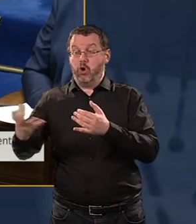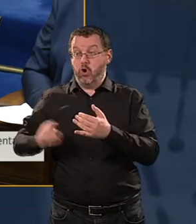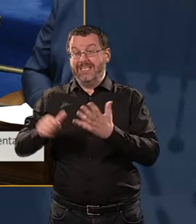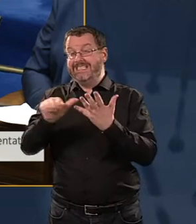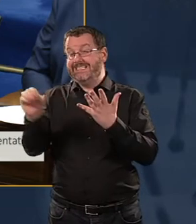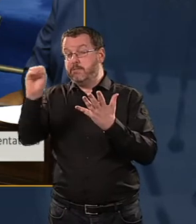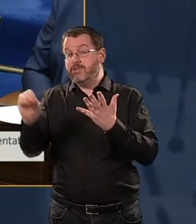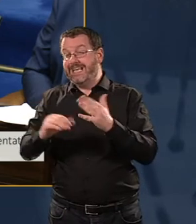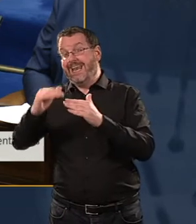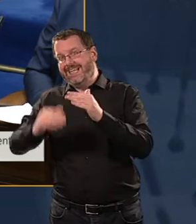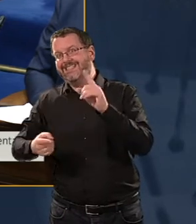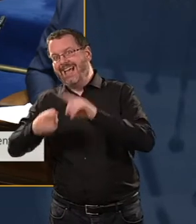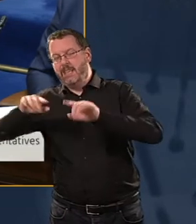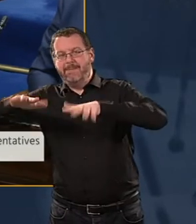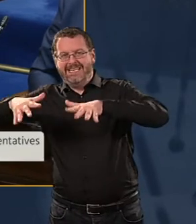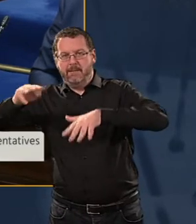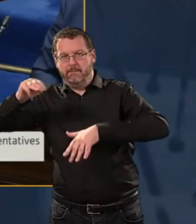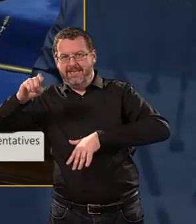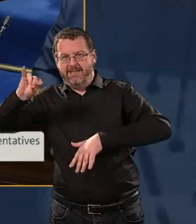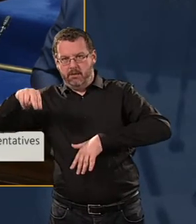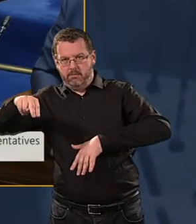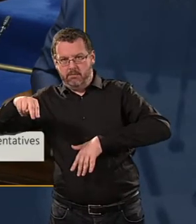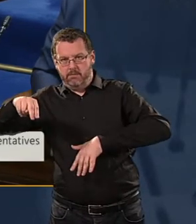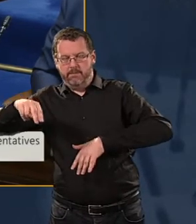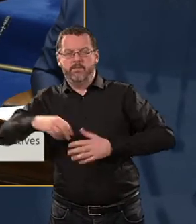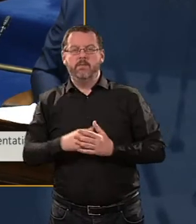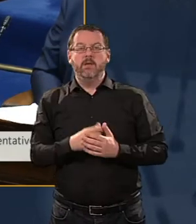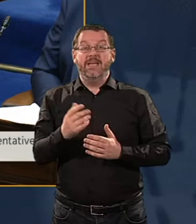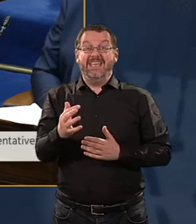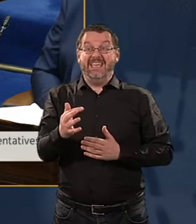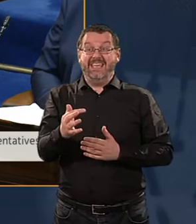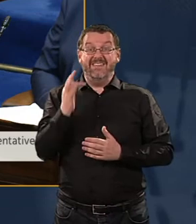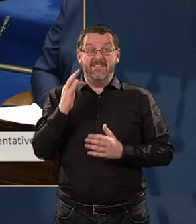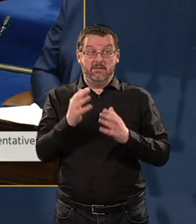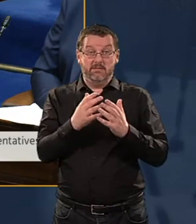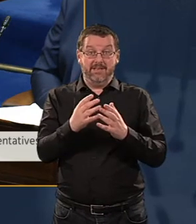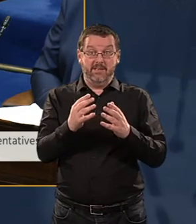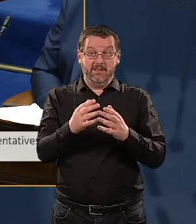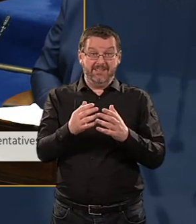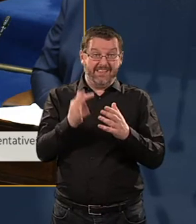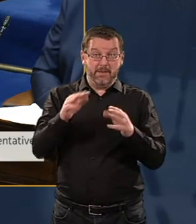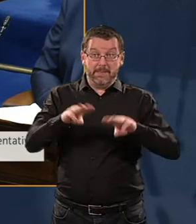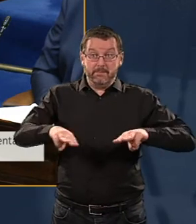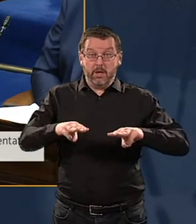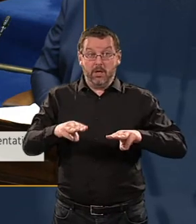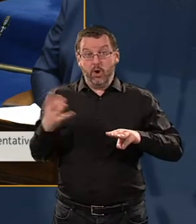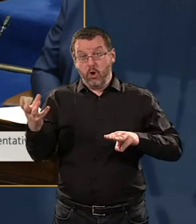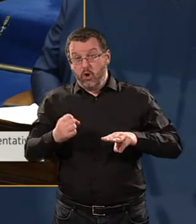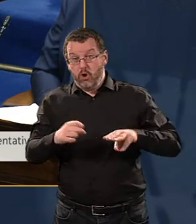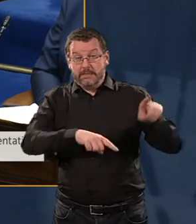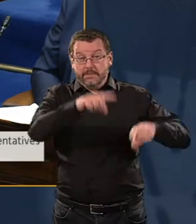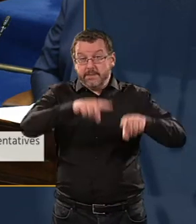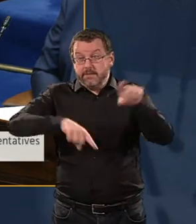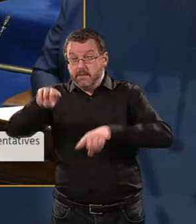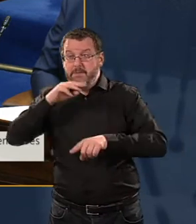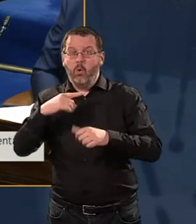income. Unless everyone earns the same and, by the way, it could be nothing, there will always be people who earn 60% less than the median